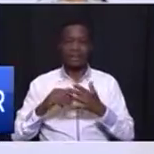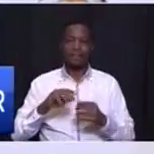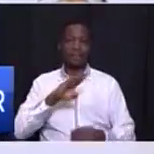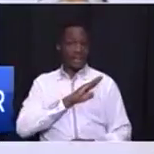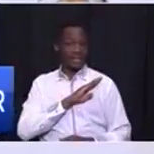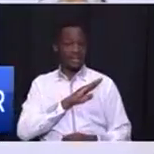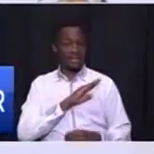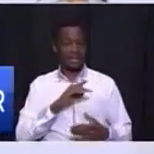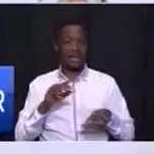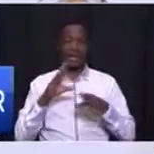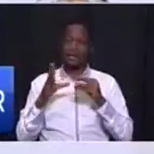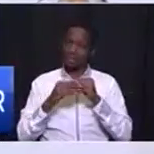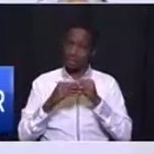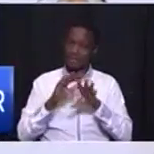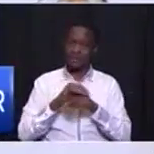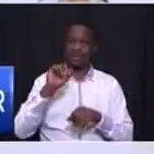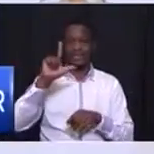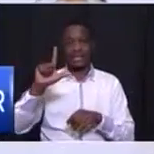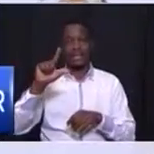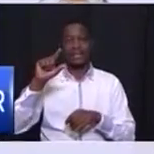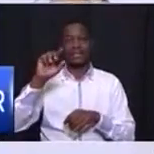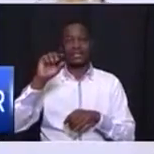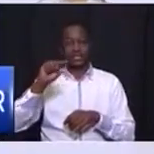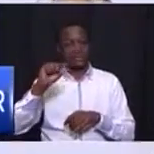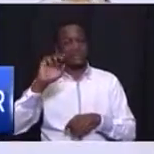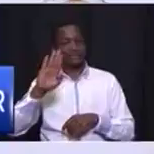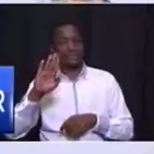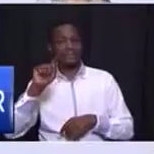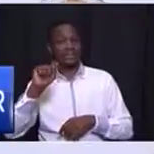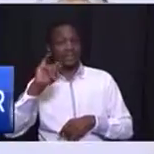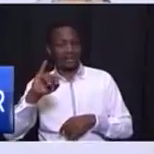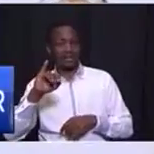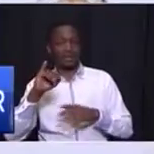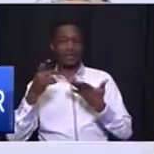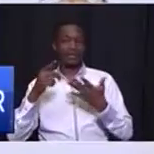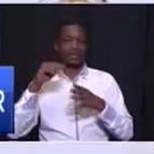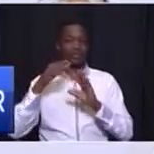and members of the LGBTI community in Hauden